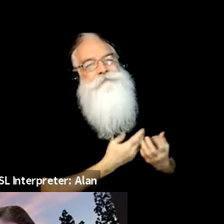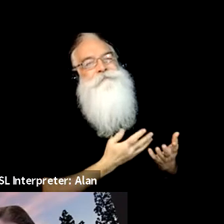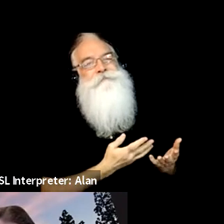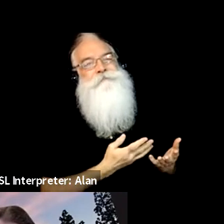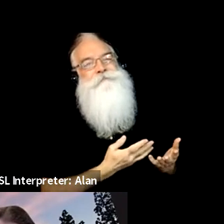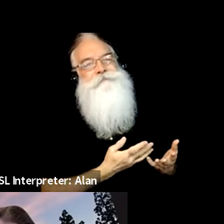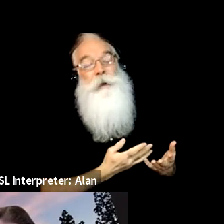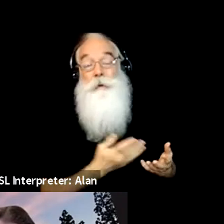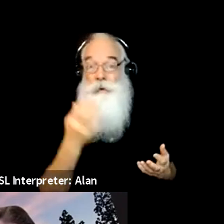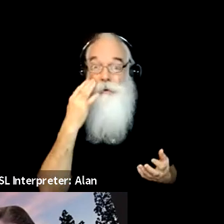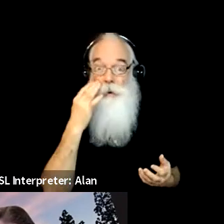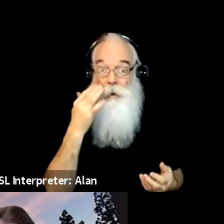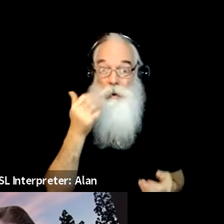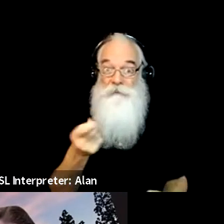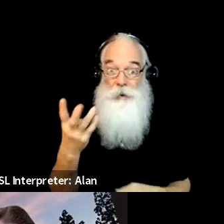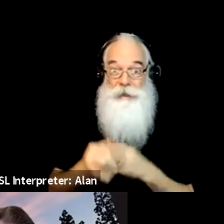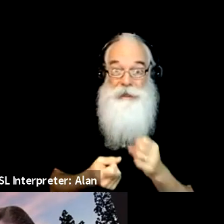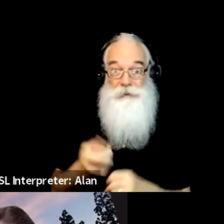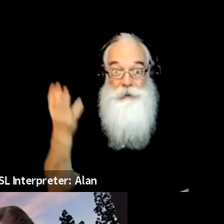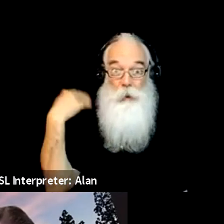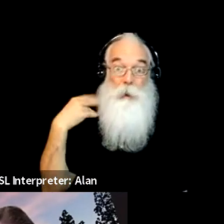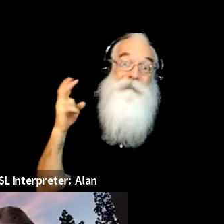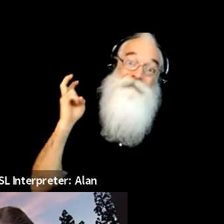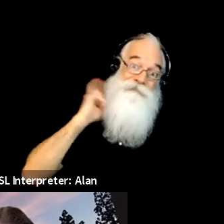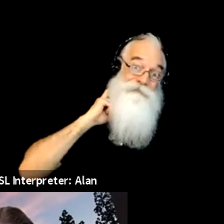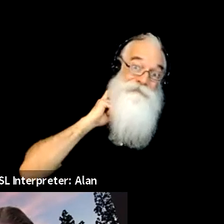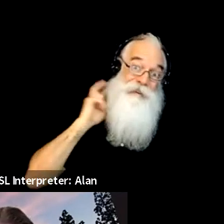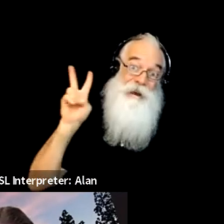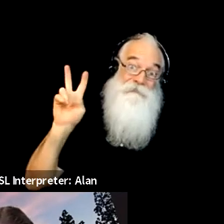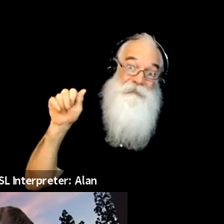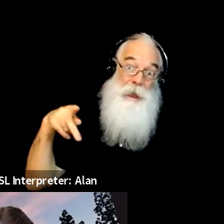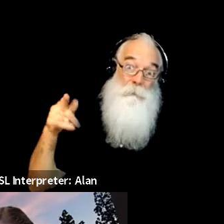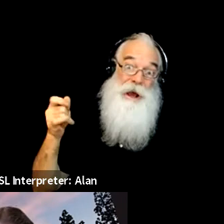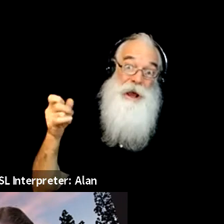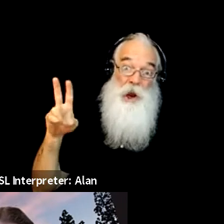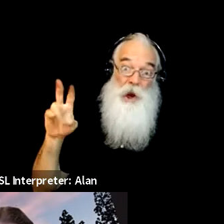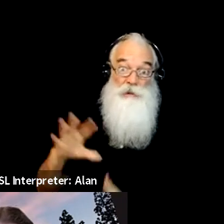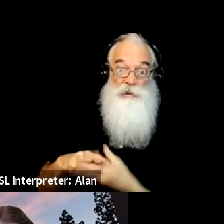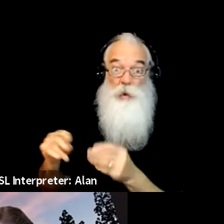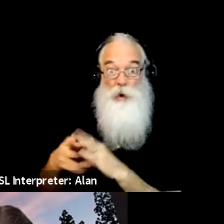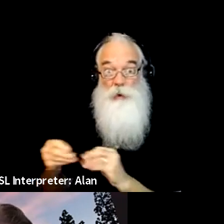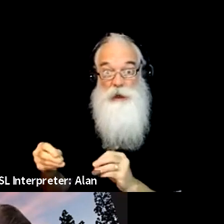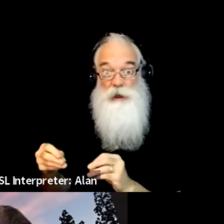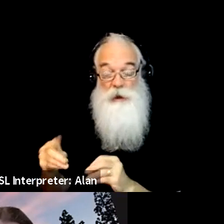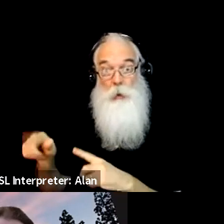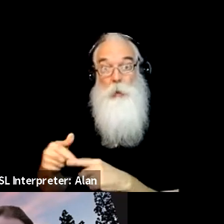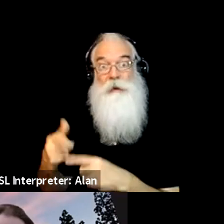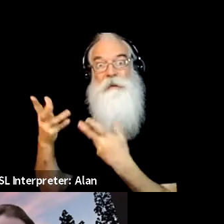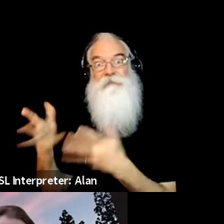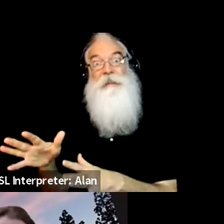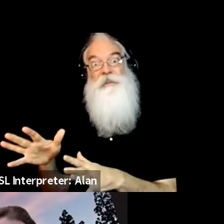vampire stories, uh, by the time you got it done, they'd switch to werewolves. So don't worry about what's popular